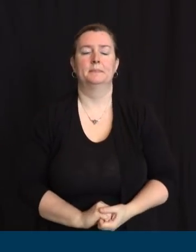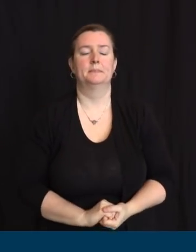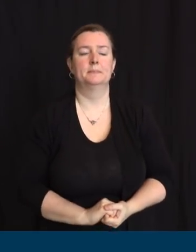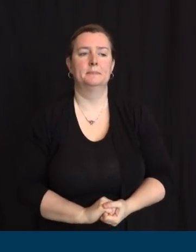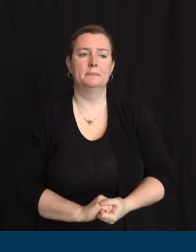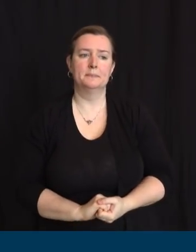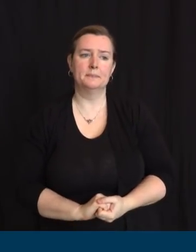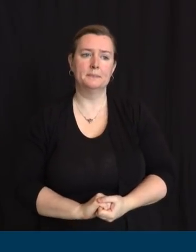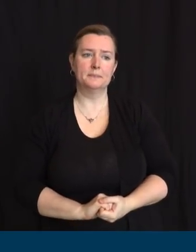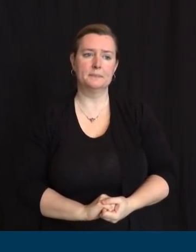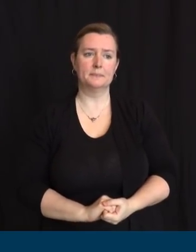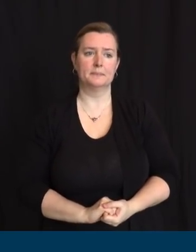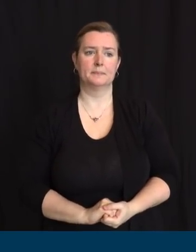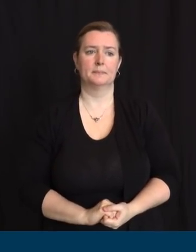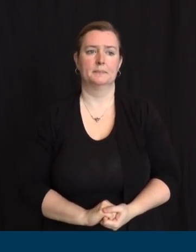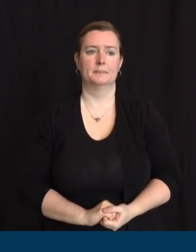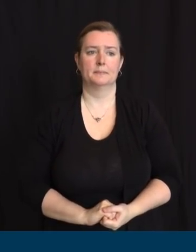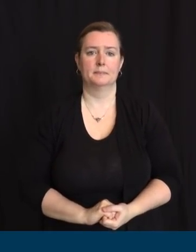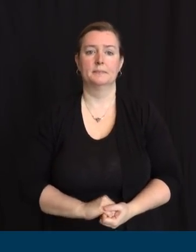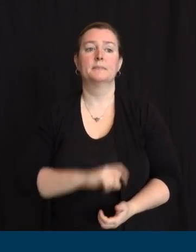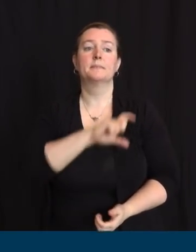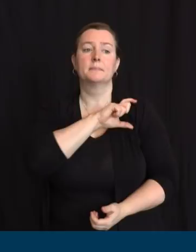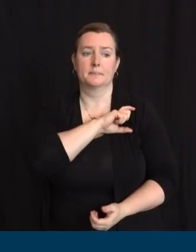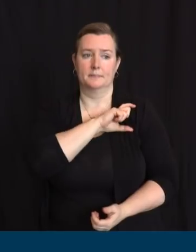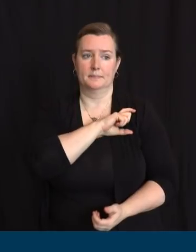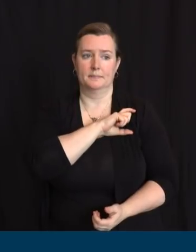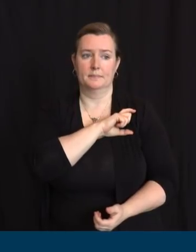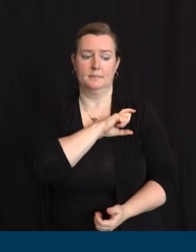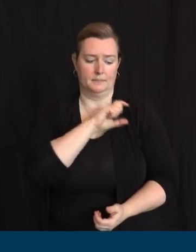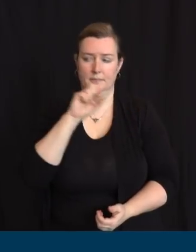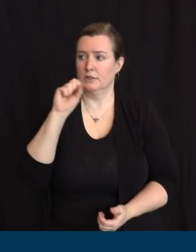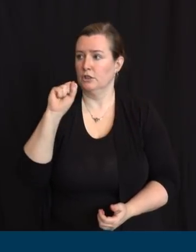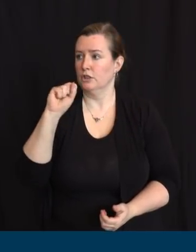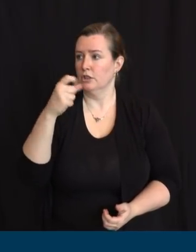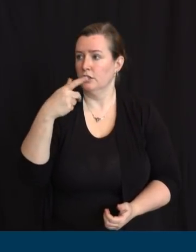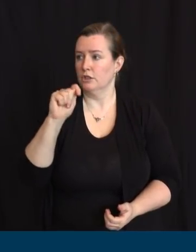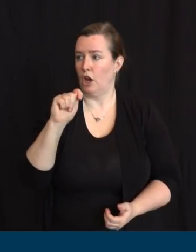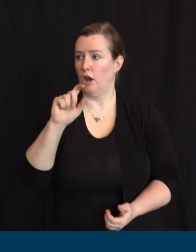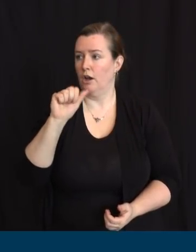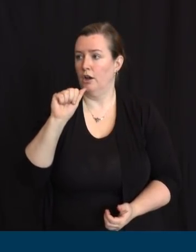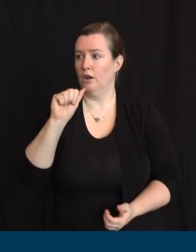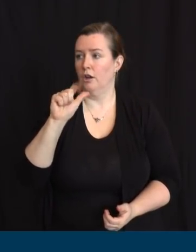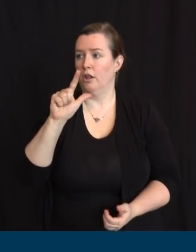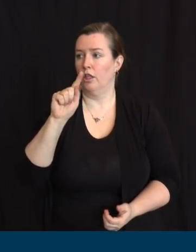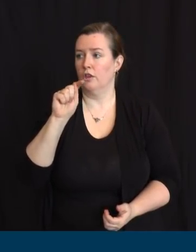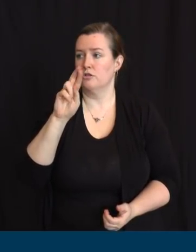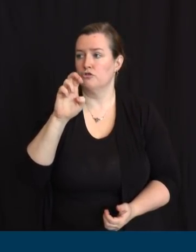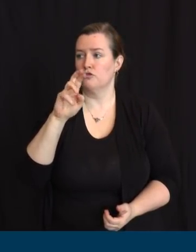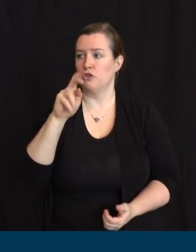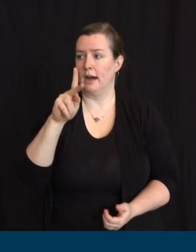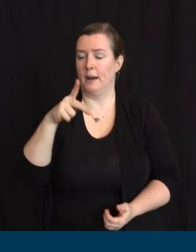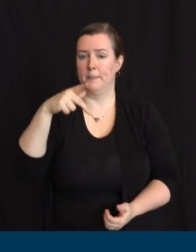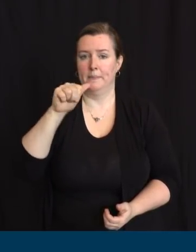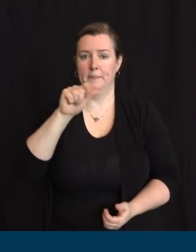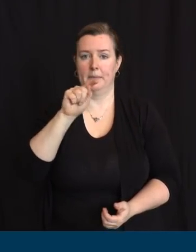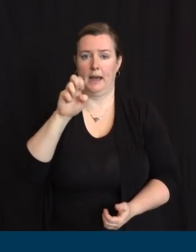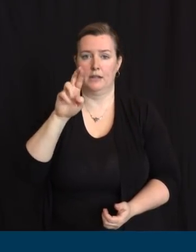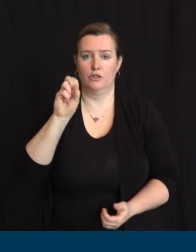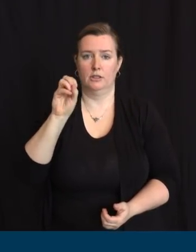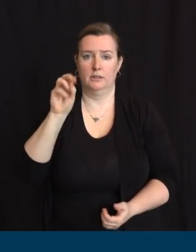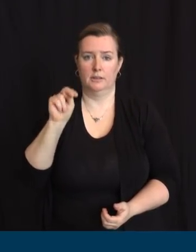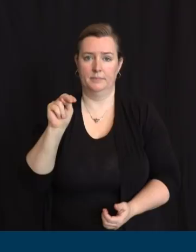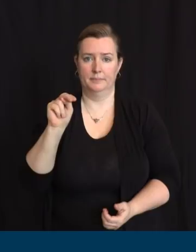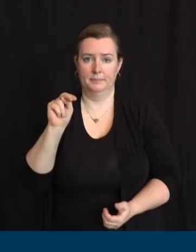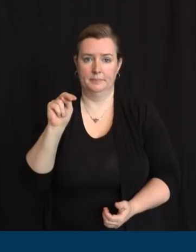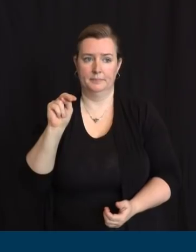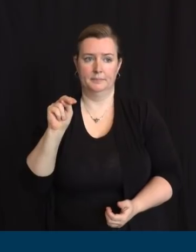Sergeant Alterick Patterson, there is Alterick, was taken from us on Easter Sunday. He was in his